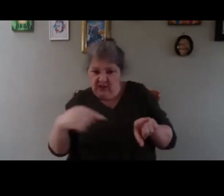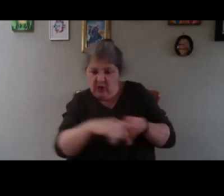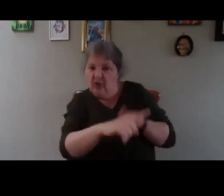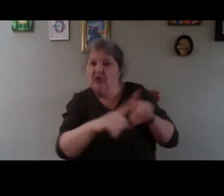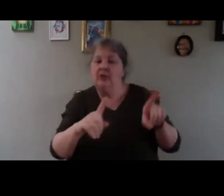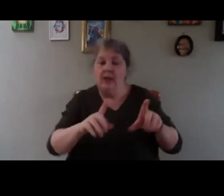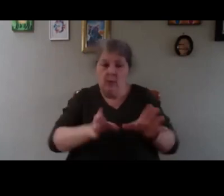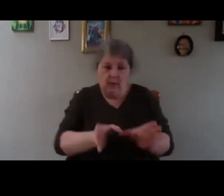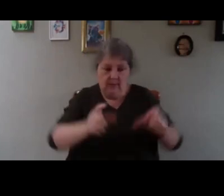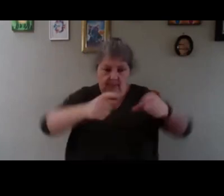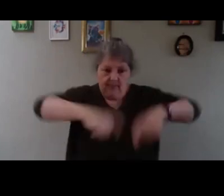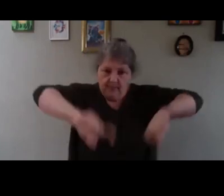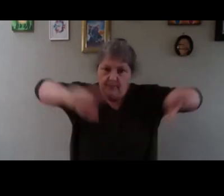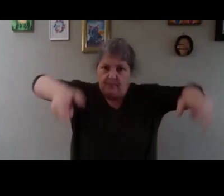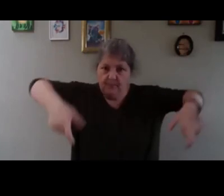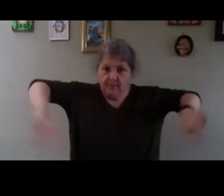the energy